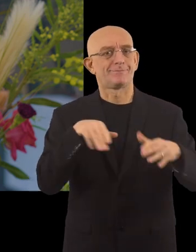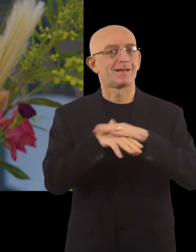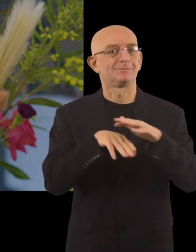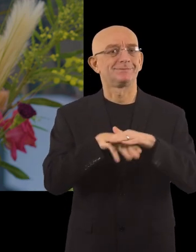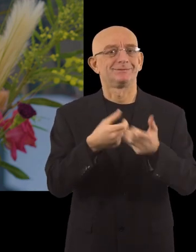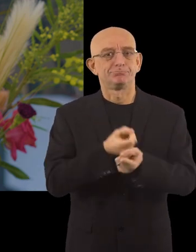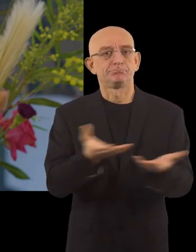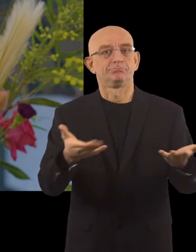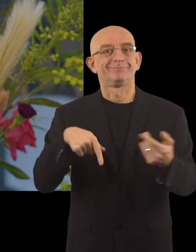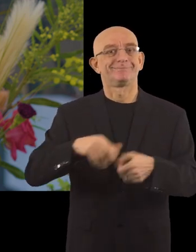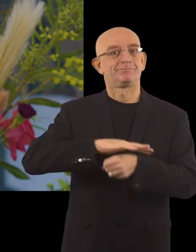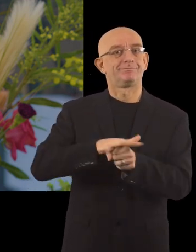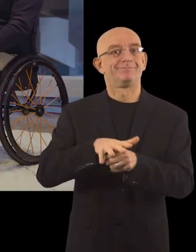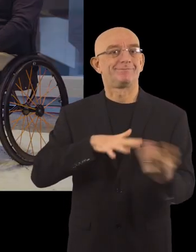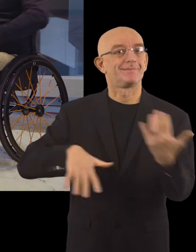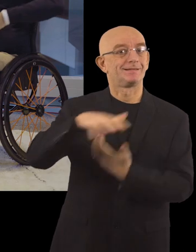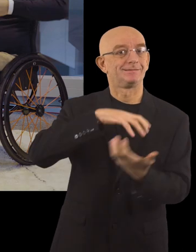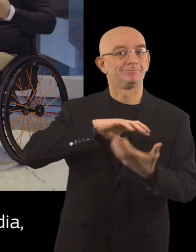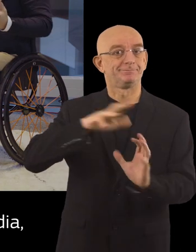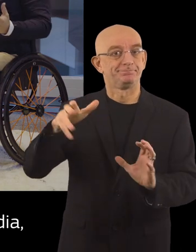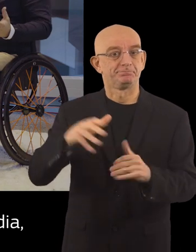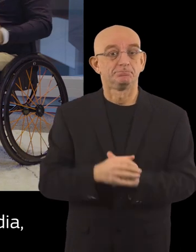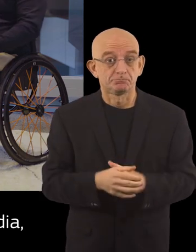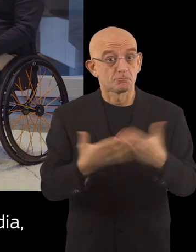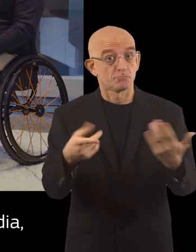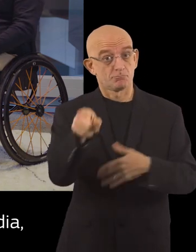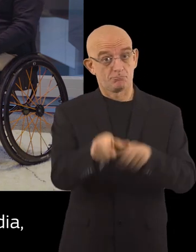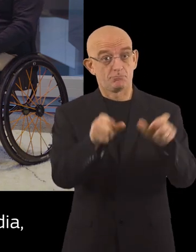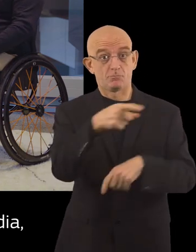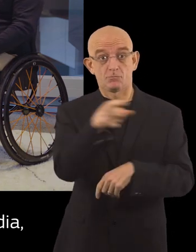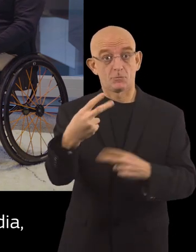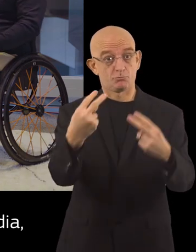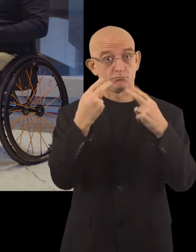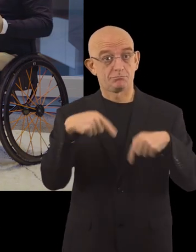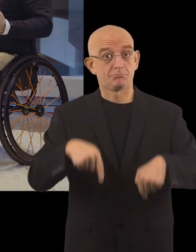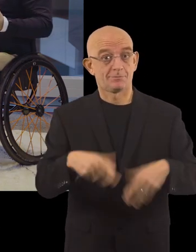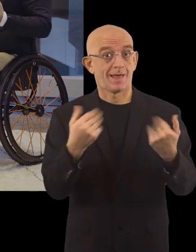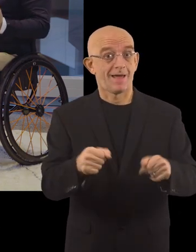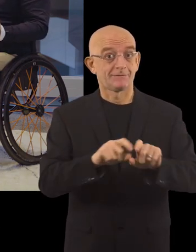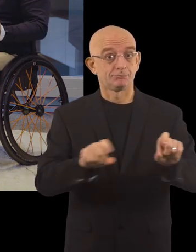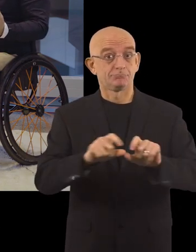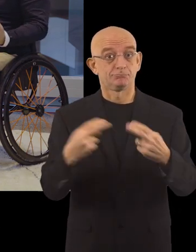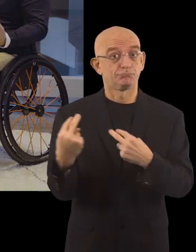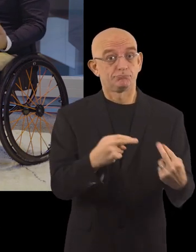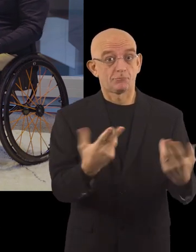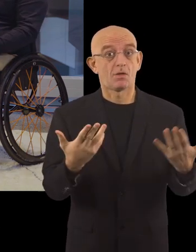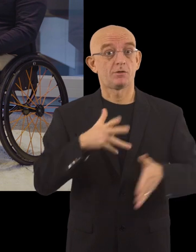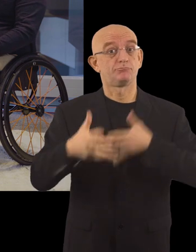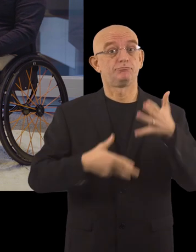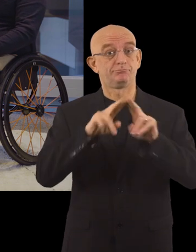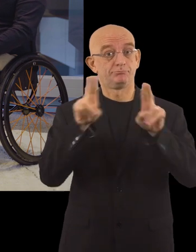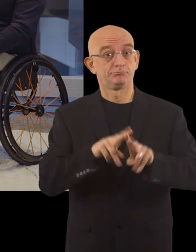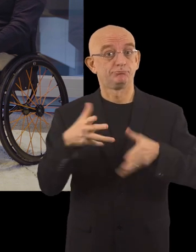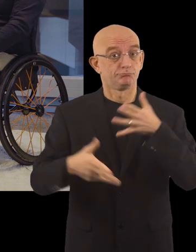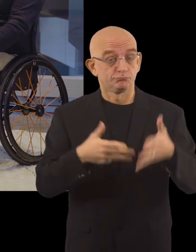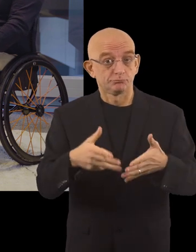services in time of the pandemic. And if you watch this video on social media, subtitles and international sign translation are